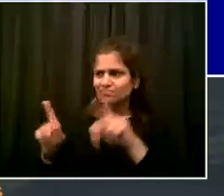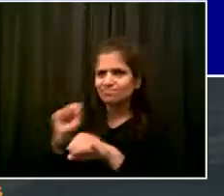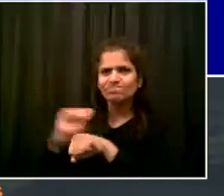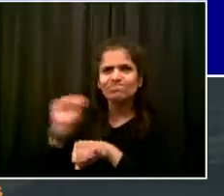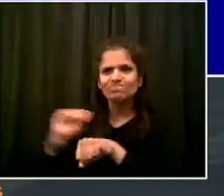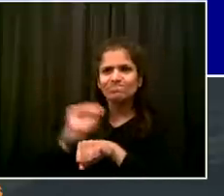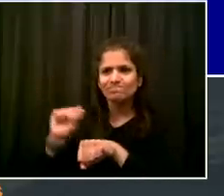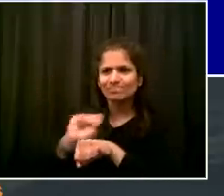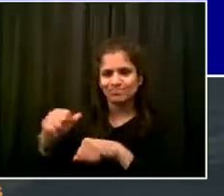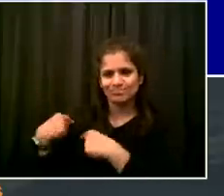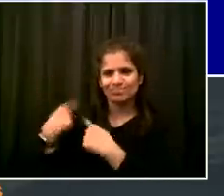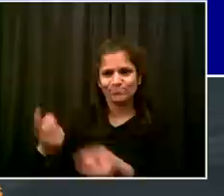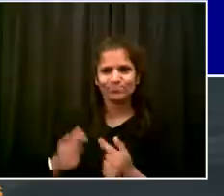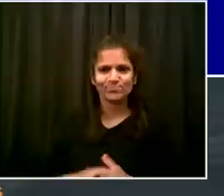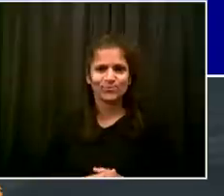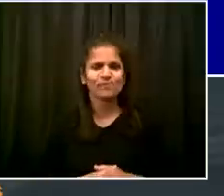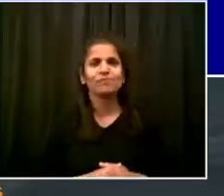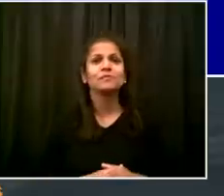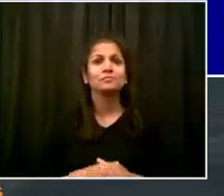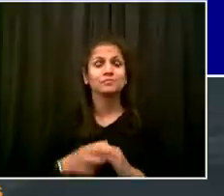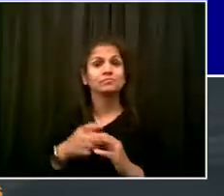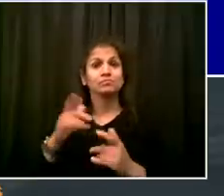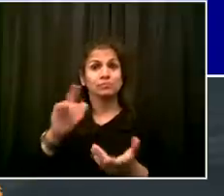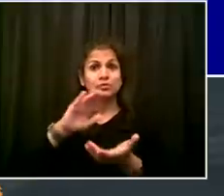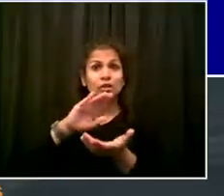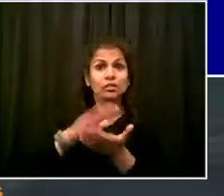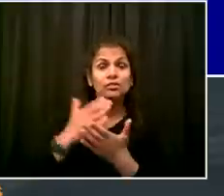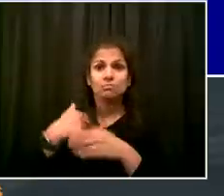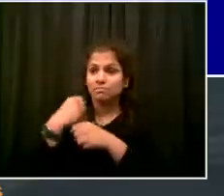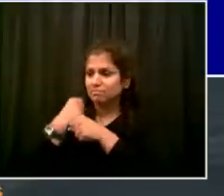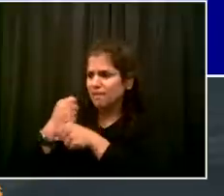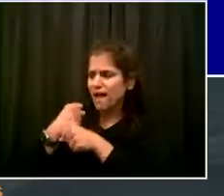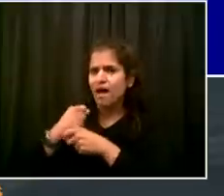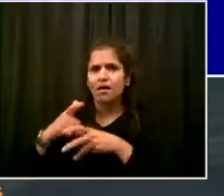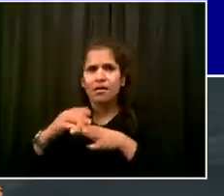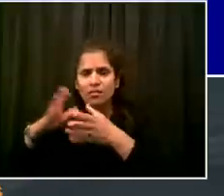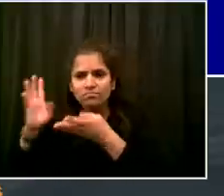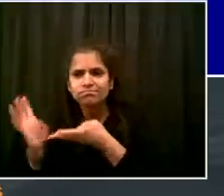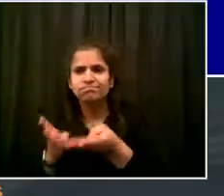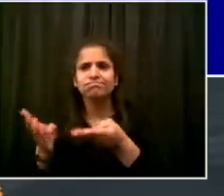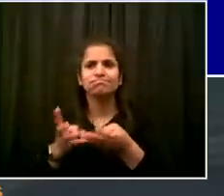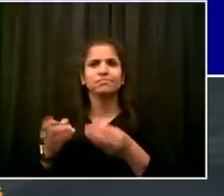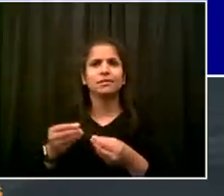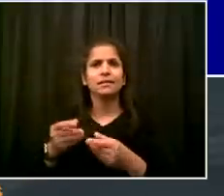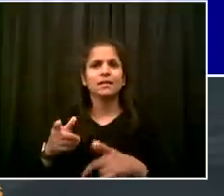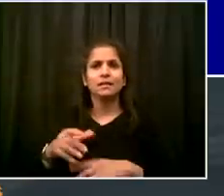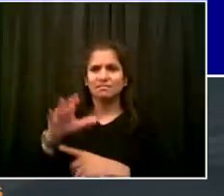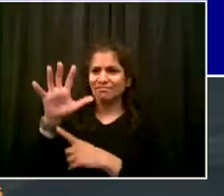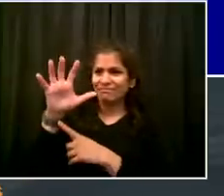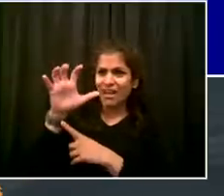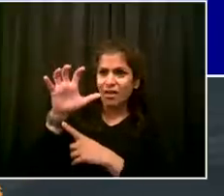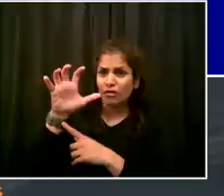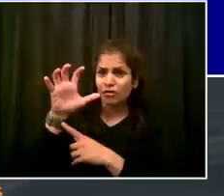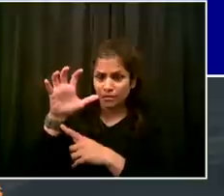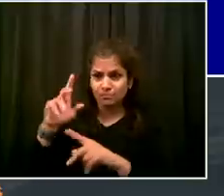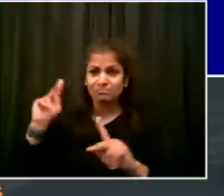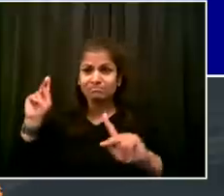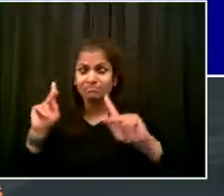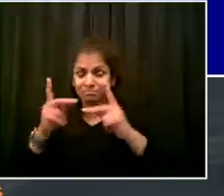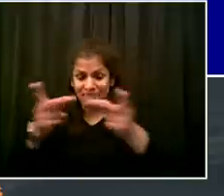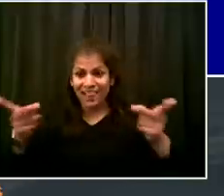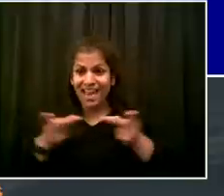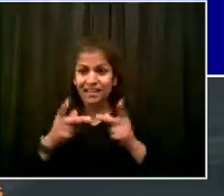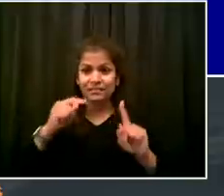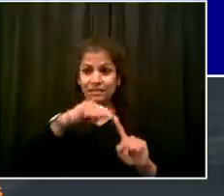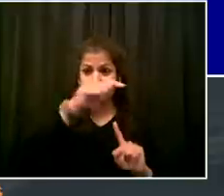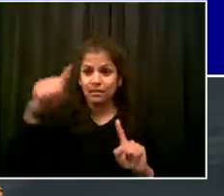kitchens and at those food sites, 500 sites around the city. Our colleagues at the Department for the Aging, who long